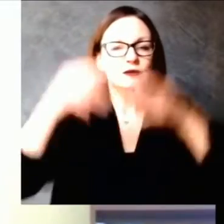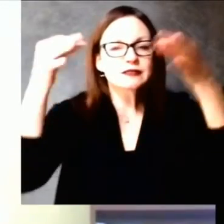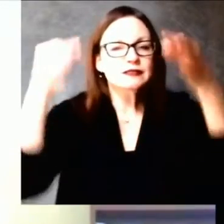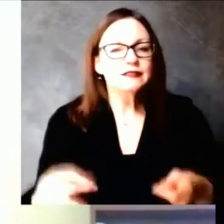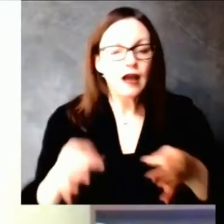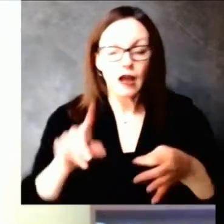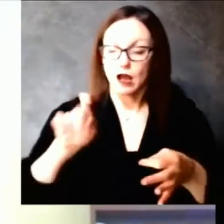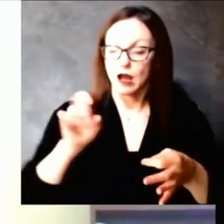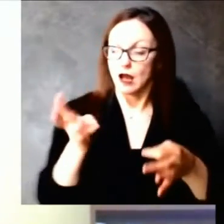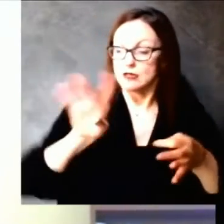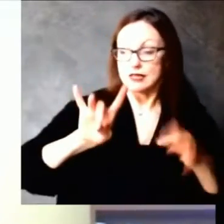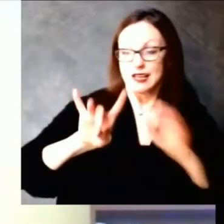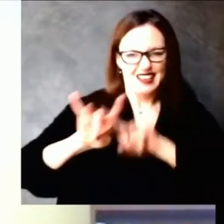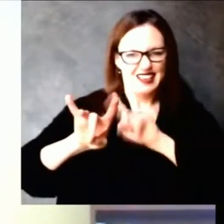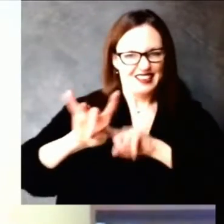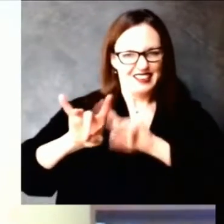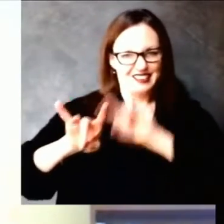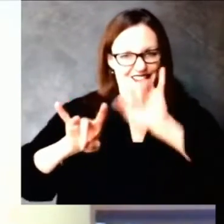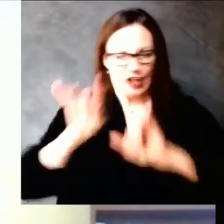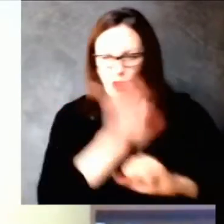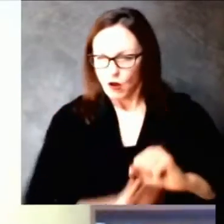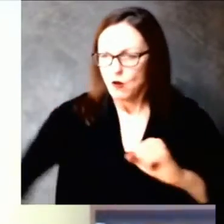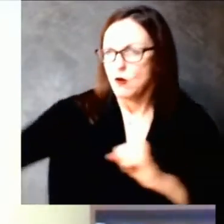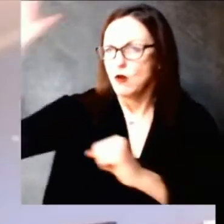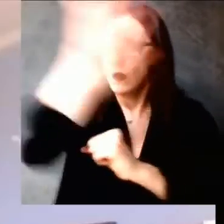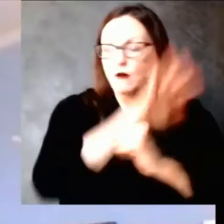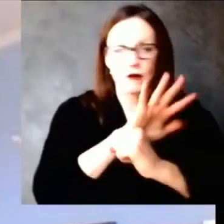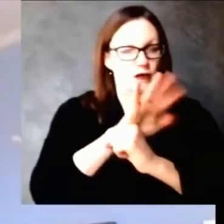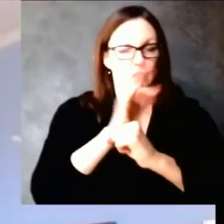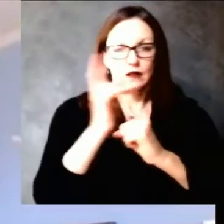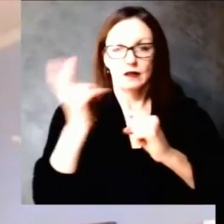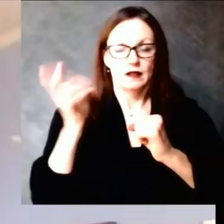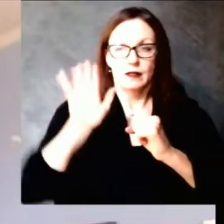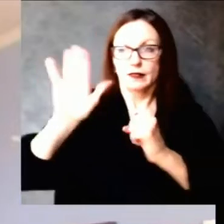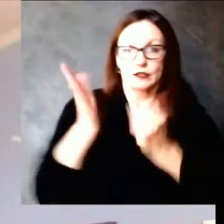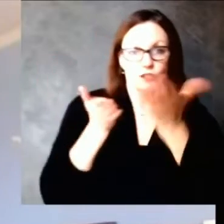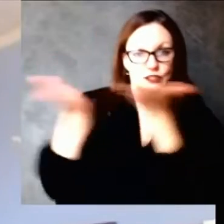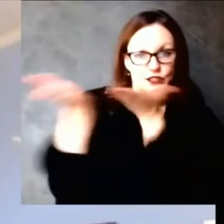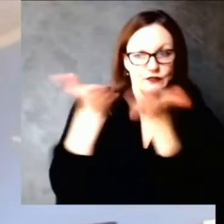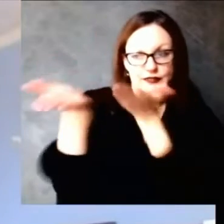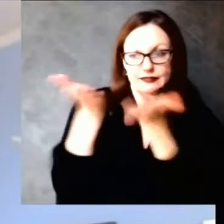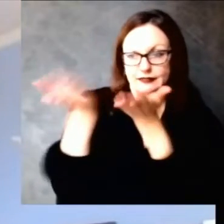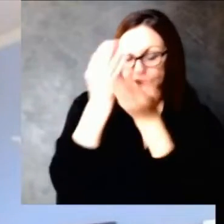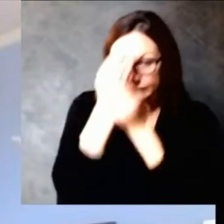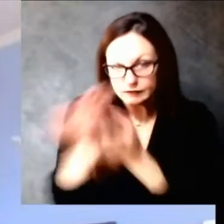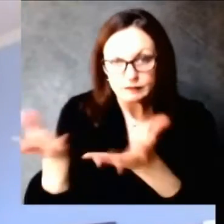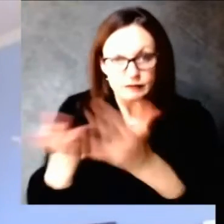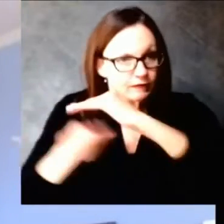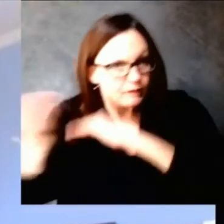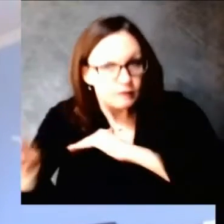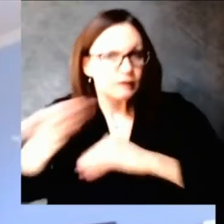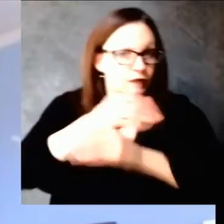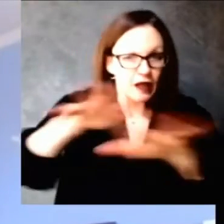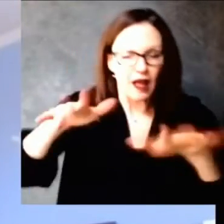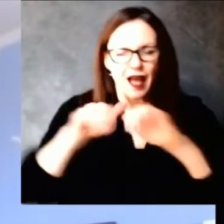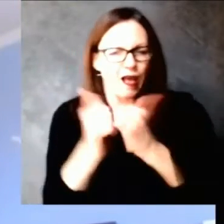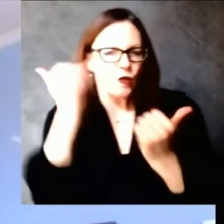to support those statements? Sure. So the social vulnerability index is a way of measuring